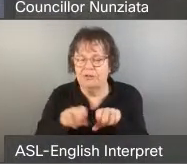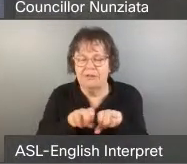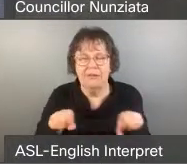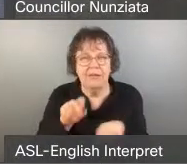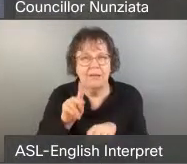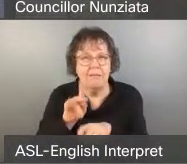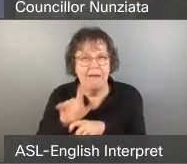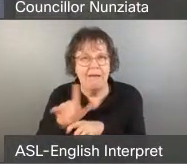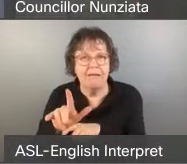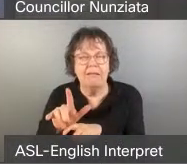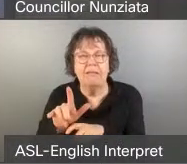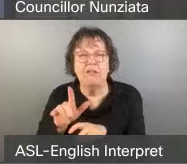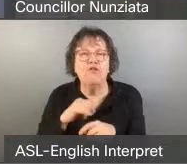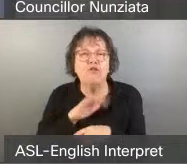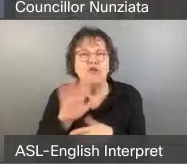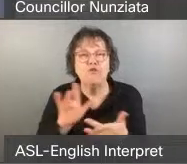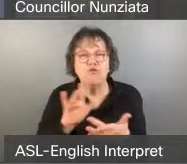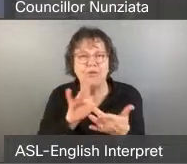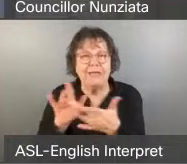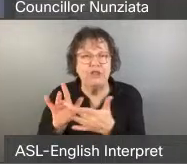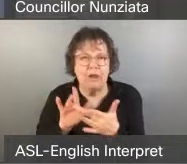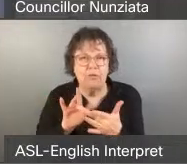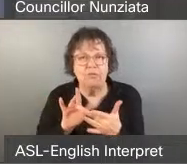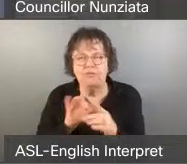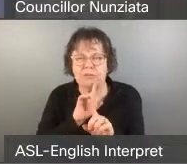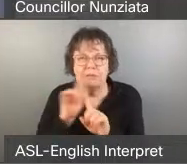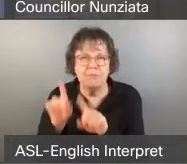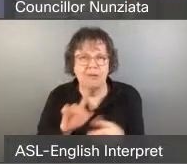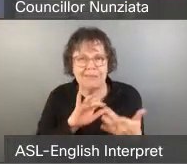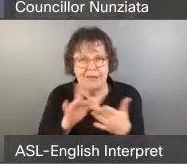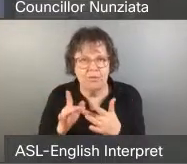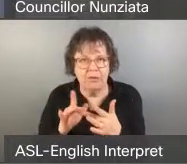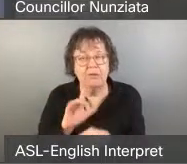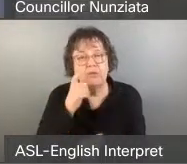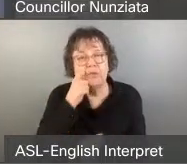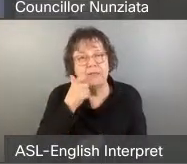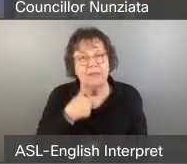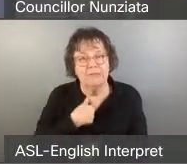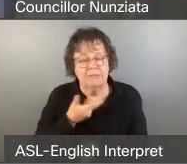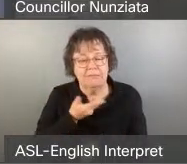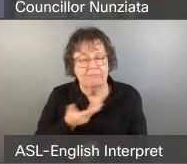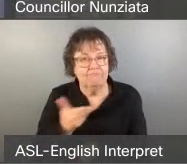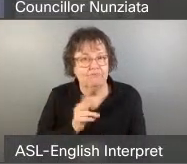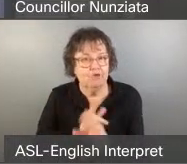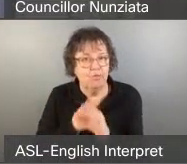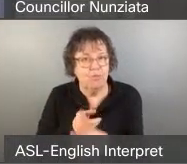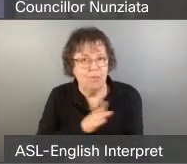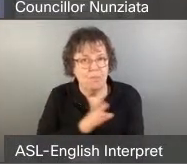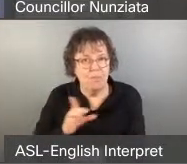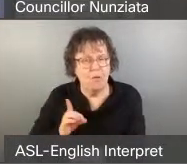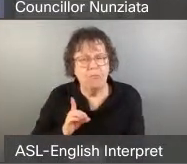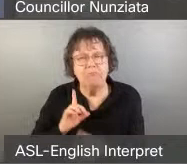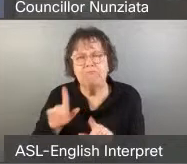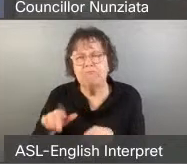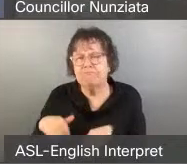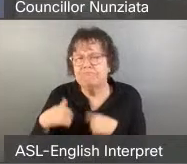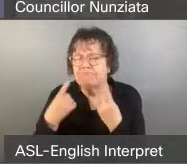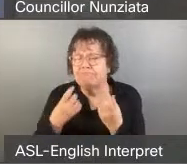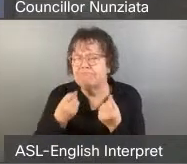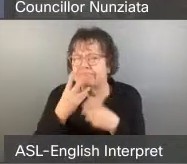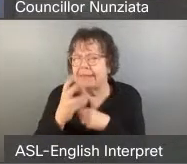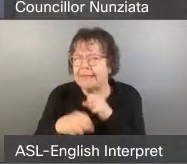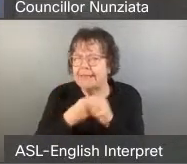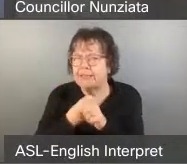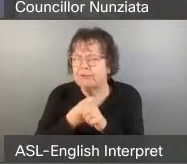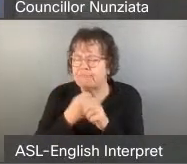out response network. Recently, I was invited to join its board. I have a long time interest in this